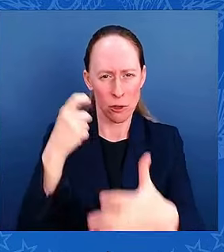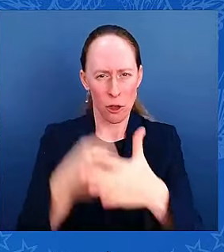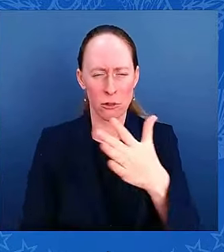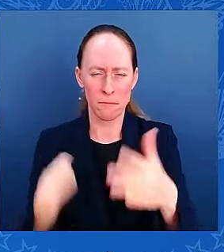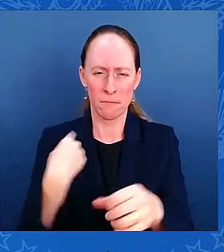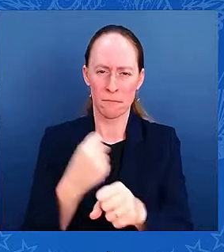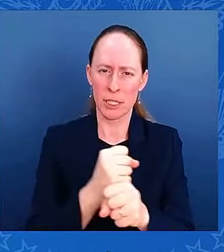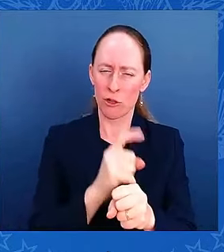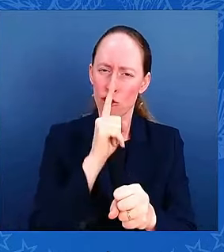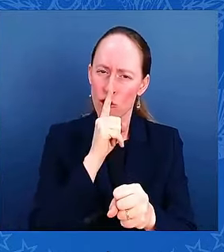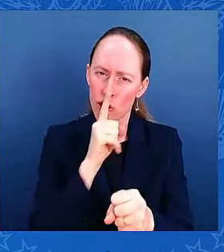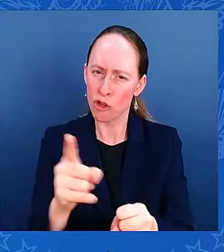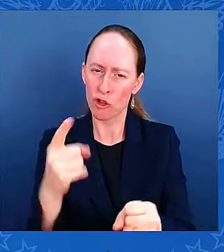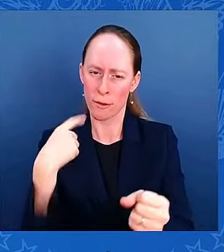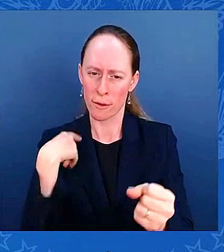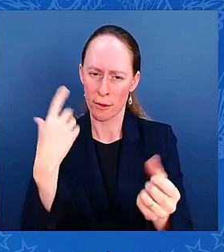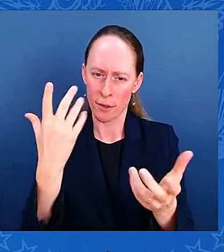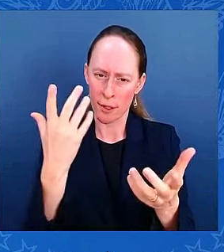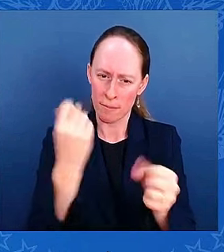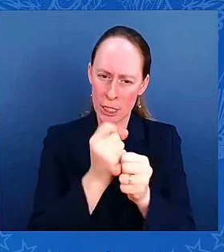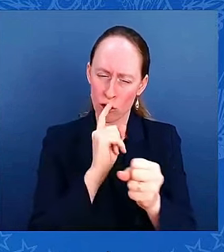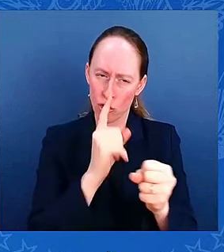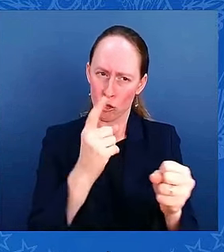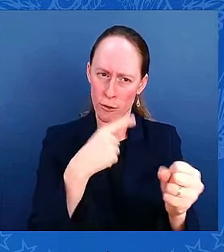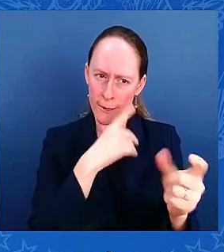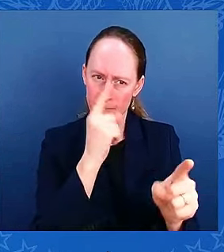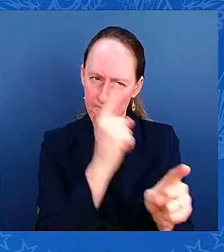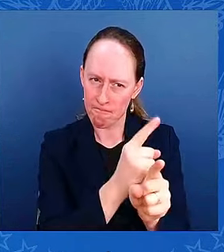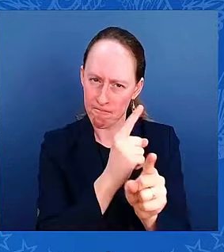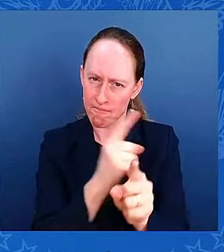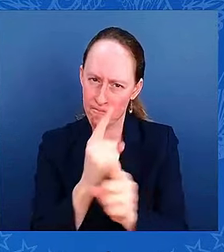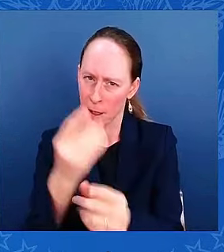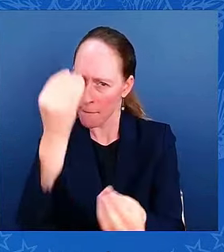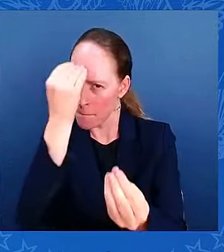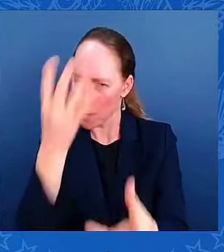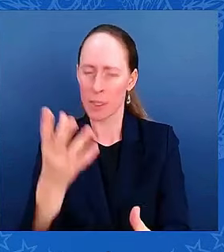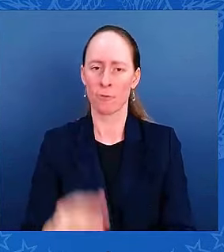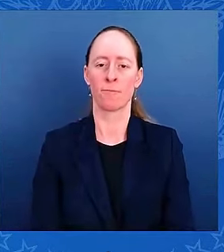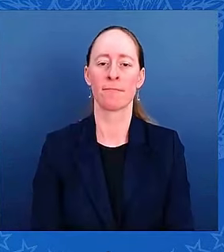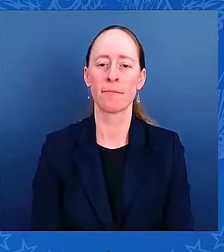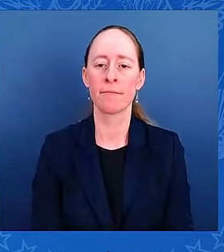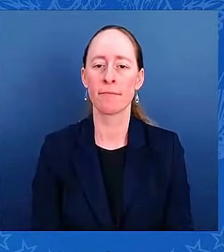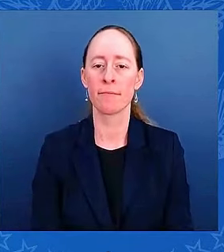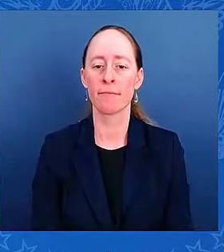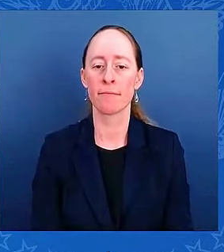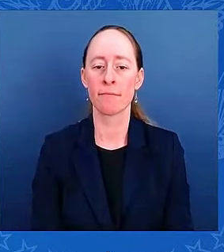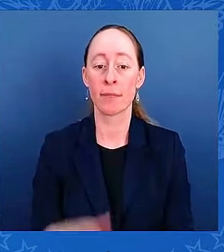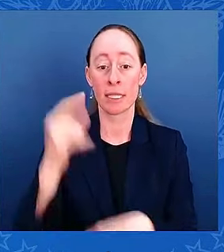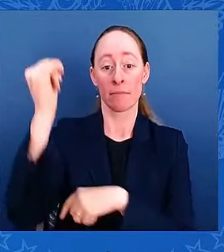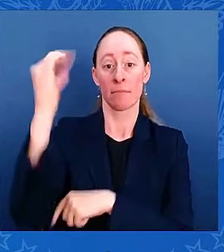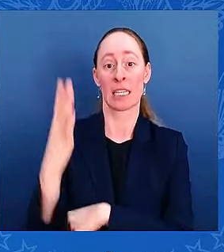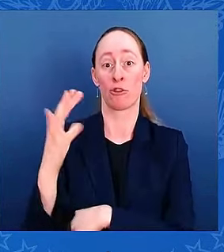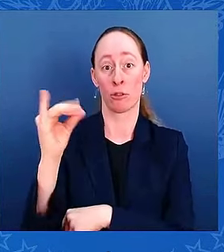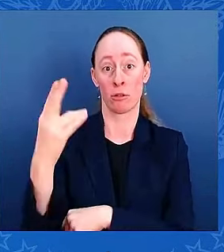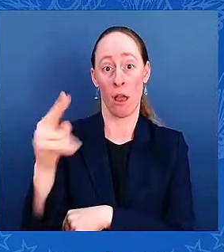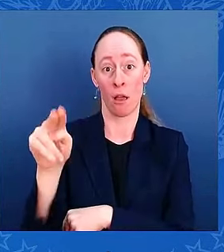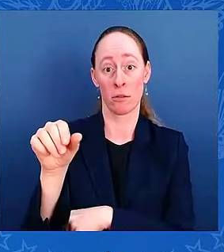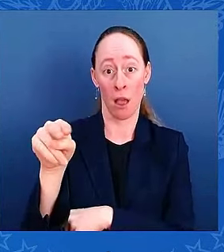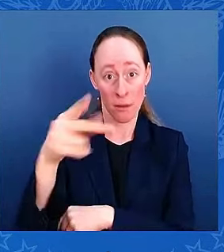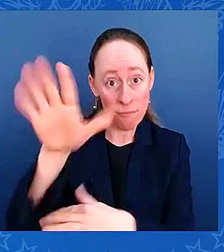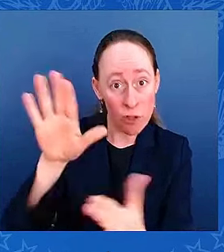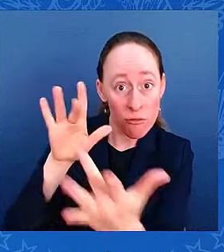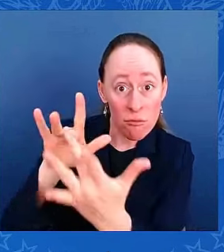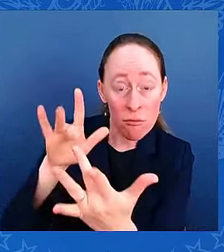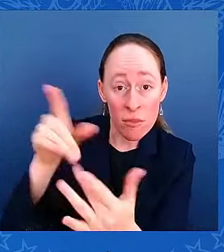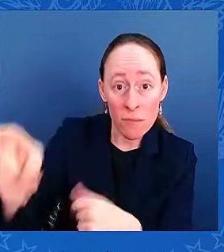are able to be covered. Have you spoken to Mr. Johnson about coming back before the election to vote? I haven't. Mr. President, so are you calling on Congress to come back